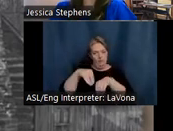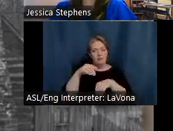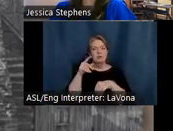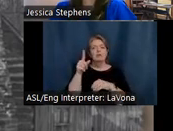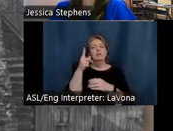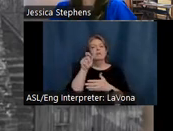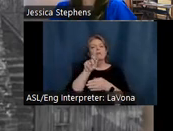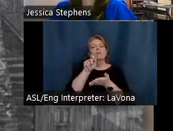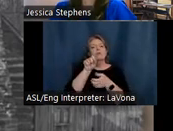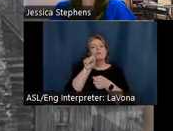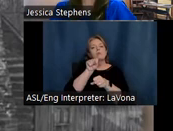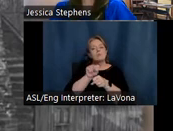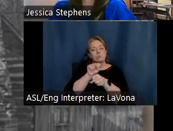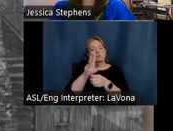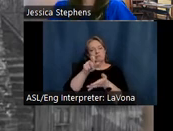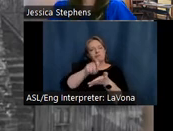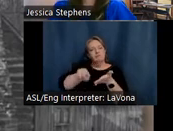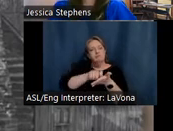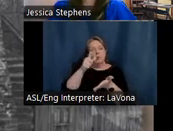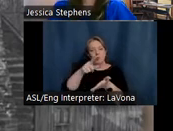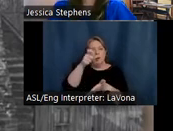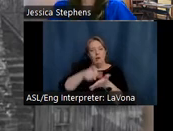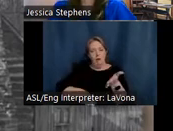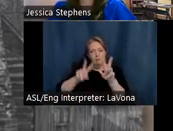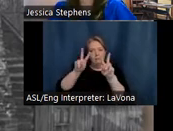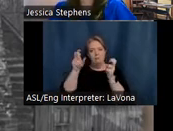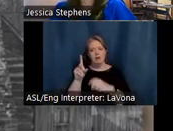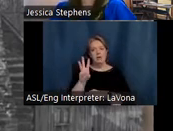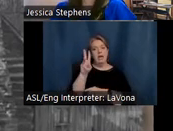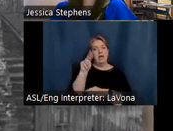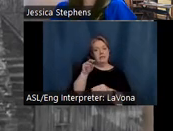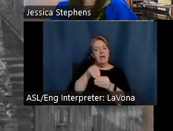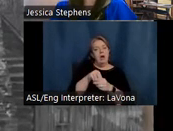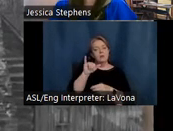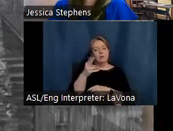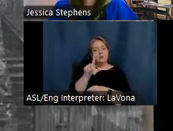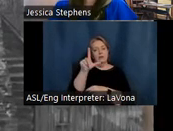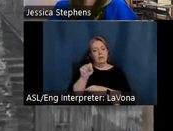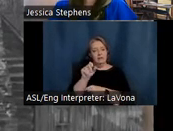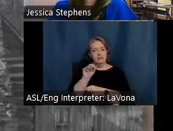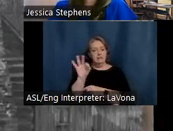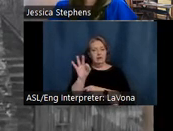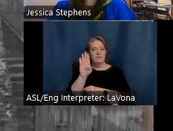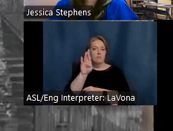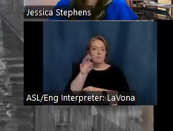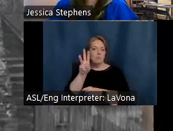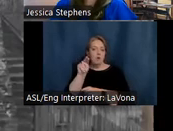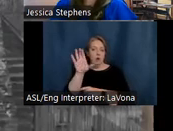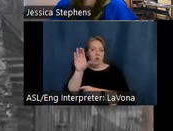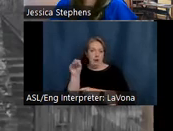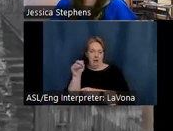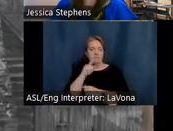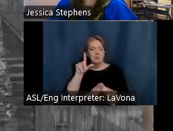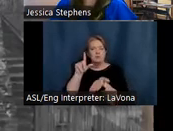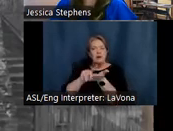by the Indianapolis Star, many of which these photographs are pulled. Frank Steele did spend time